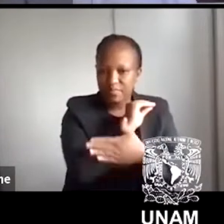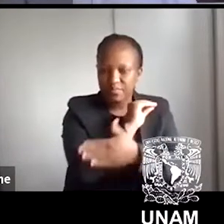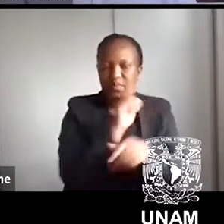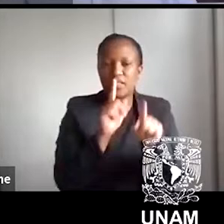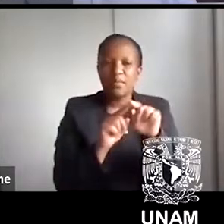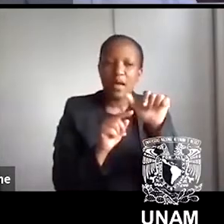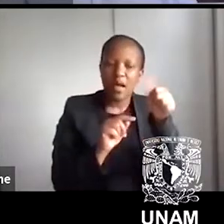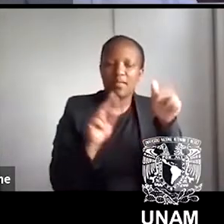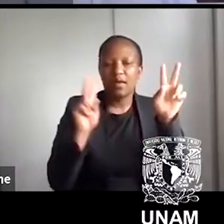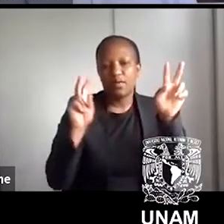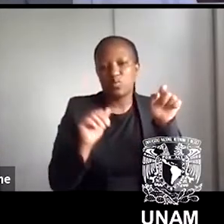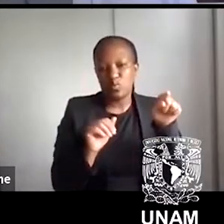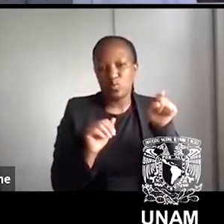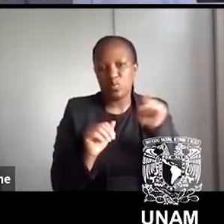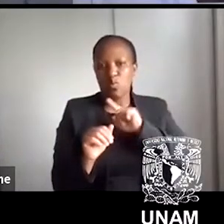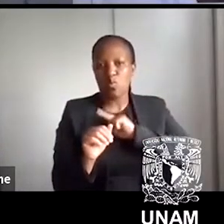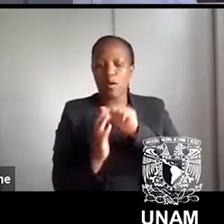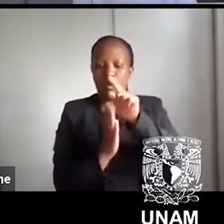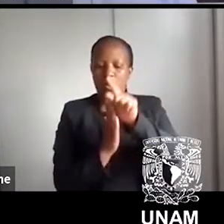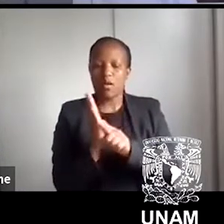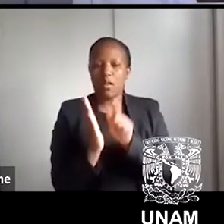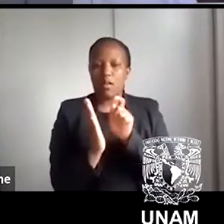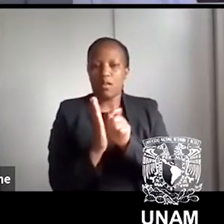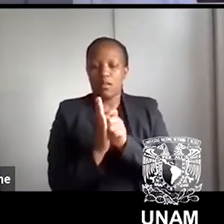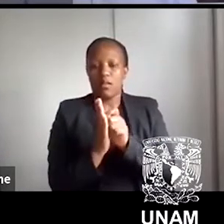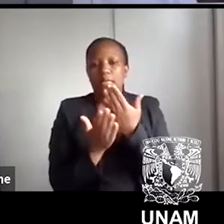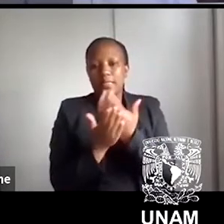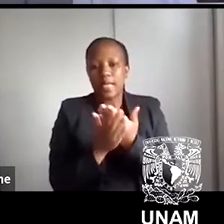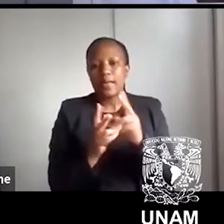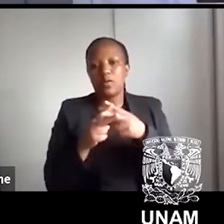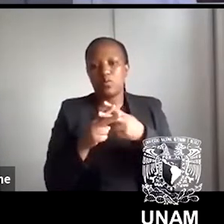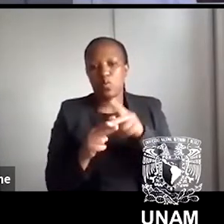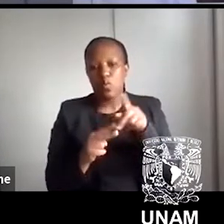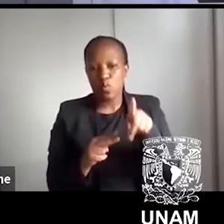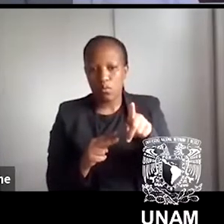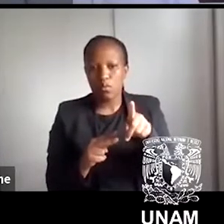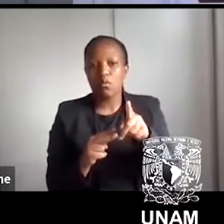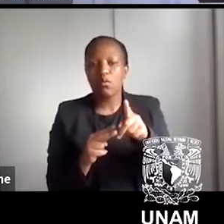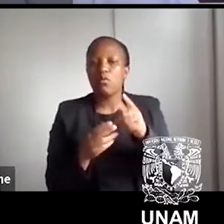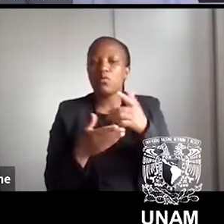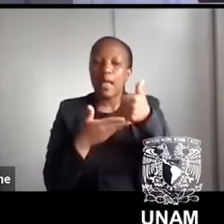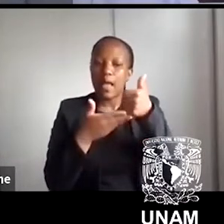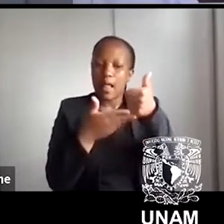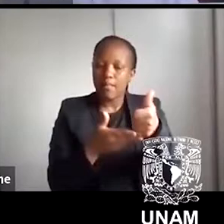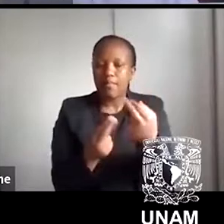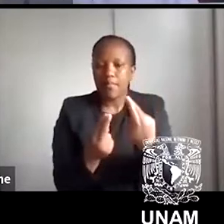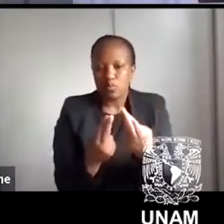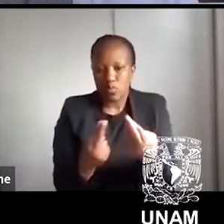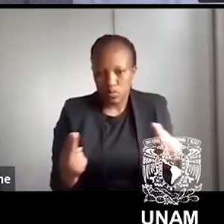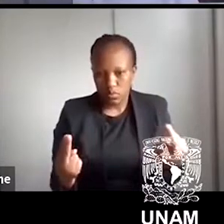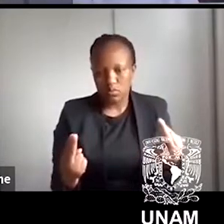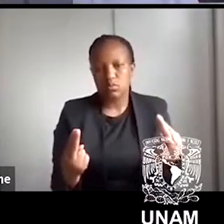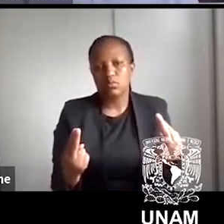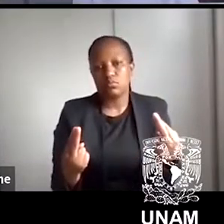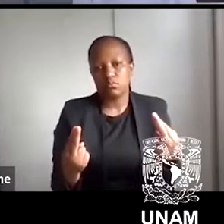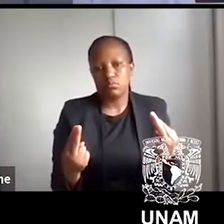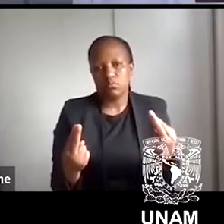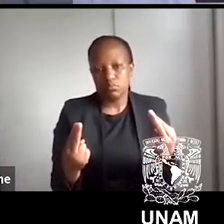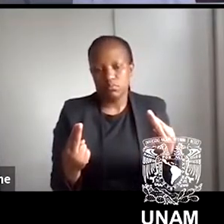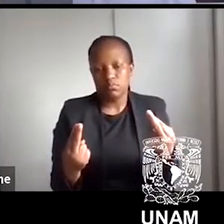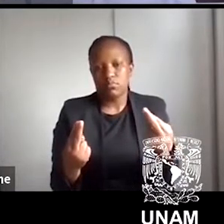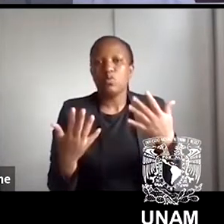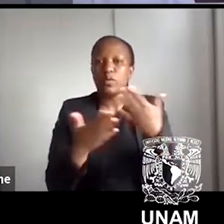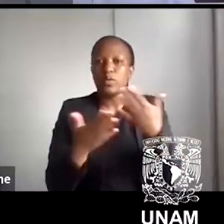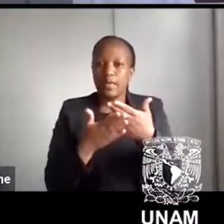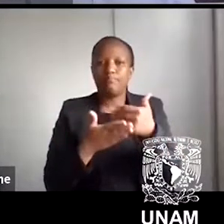that makes that literature becomes a tool or an instrument to find that enormous part